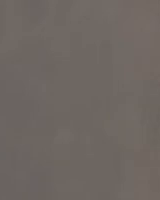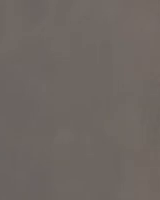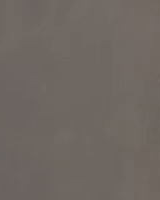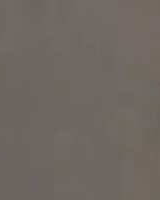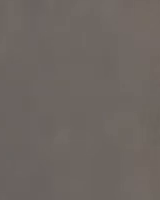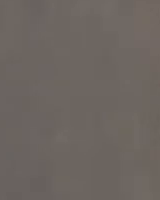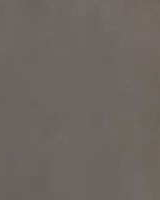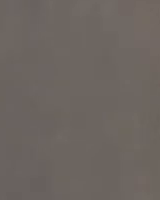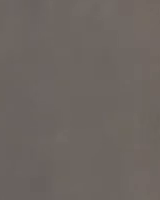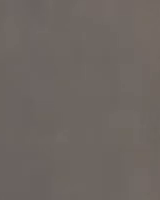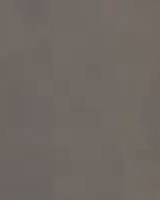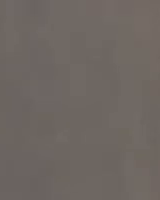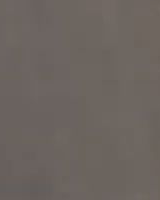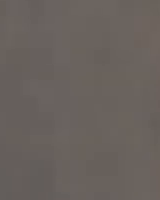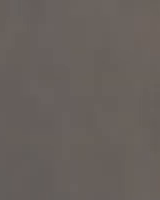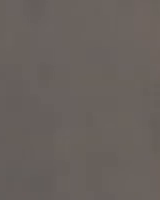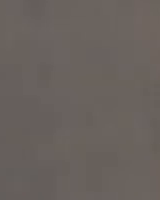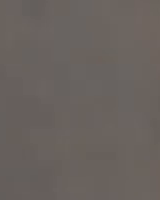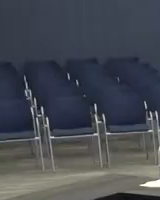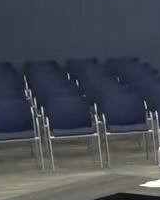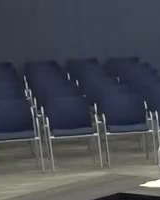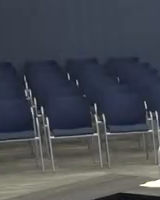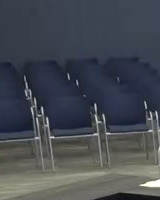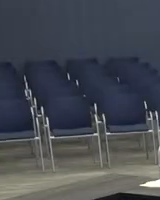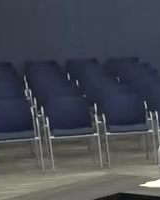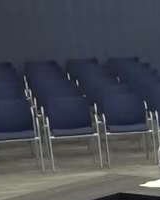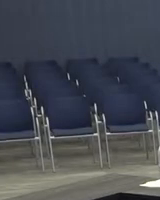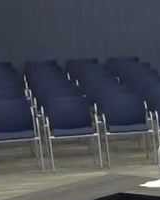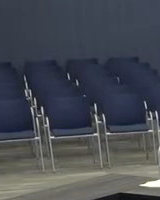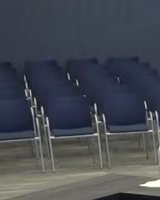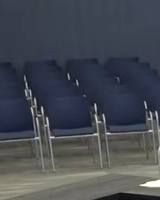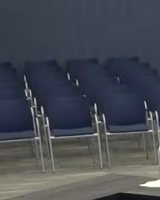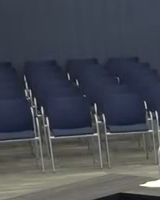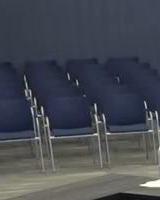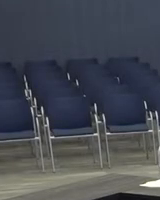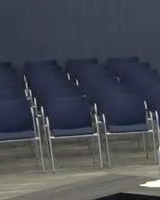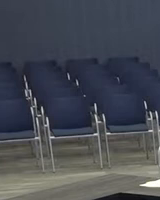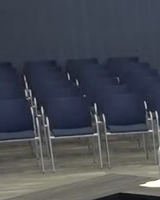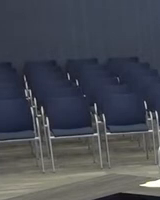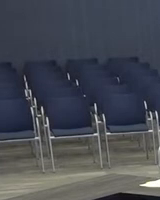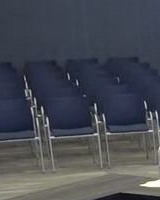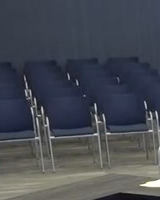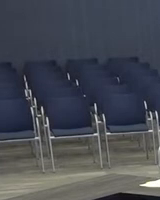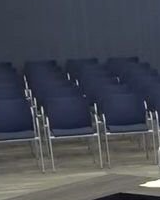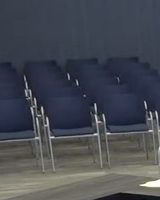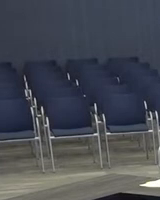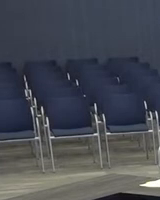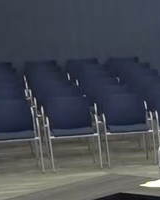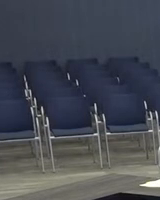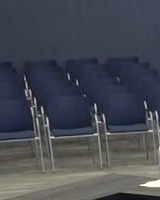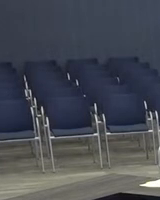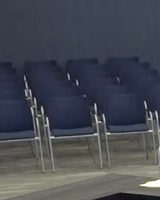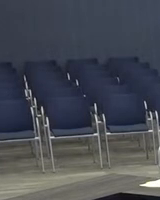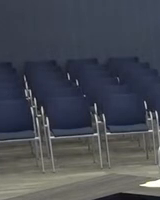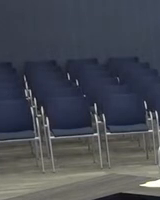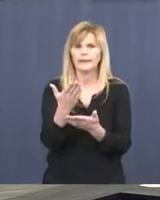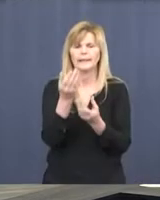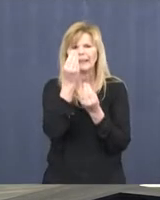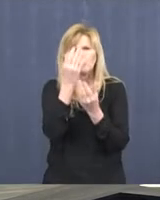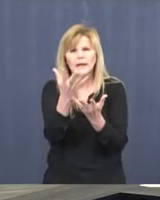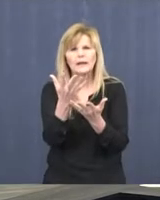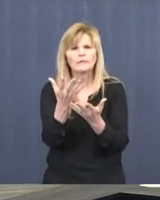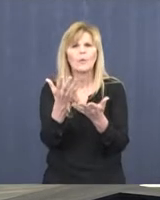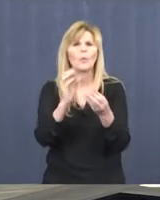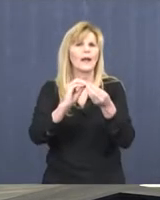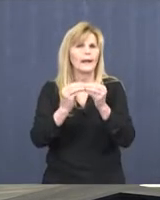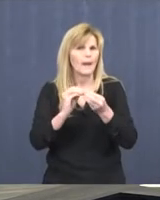Good morning, everyone. Brenton Niesmeyer, our regional epidemiologist, could not be here today, so I'm just going to give a little bit of update on the